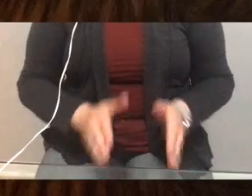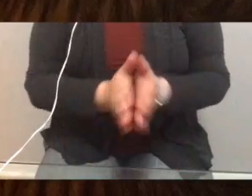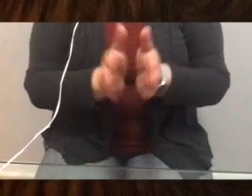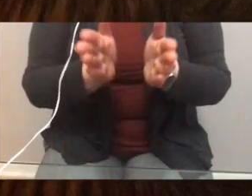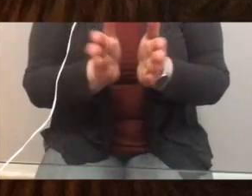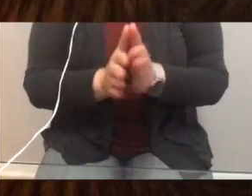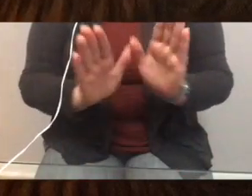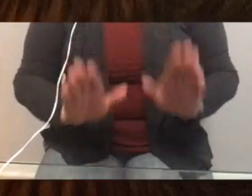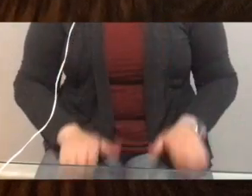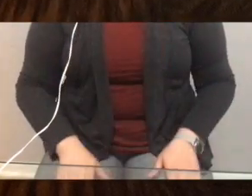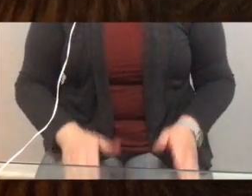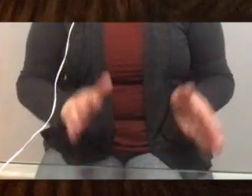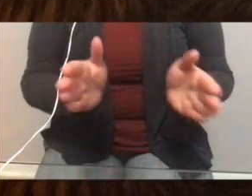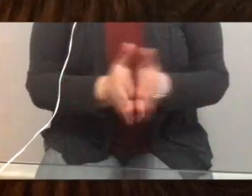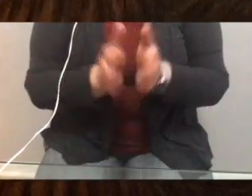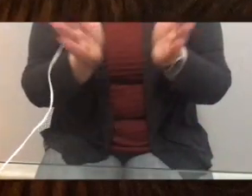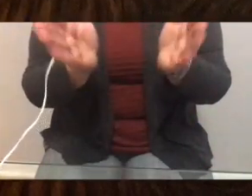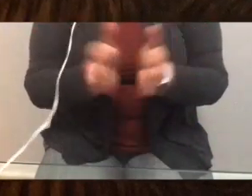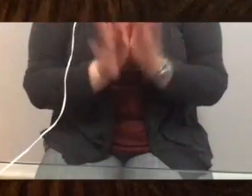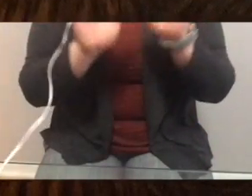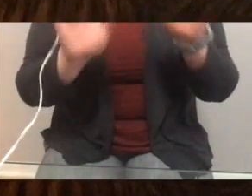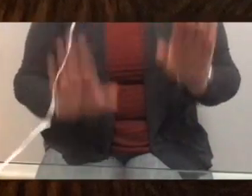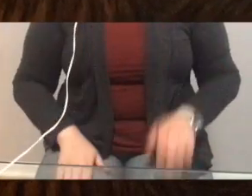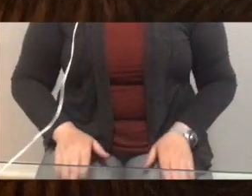bucket dear Liza